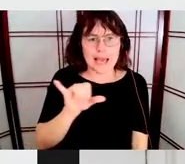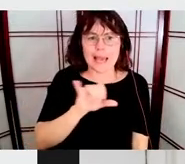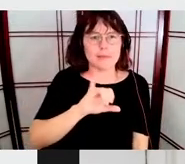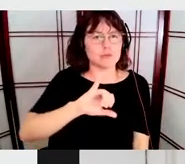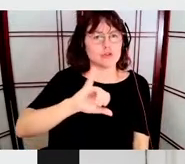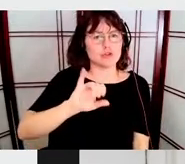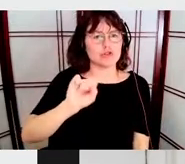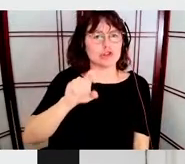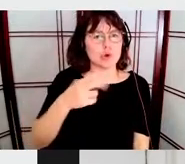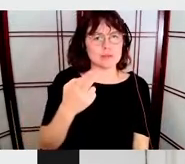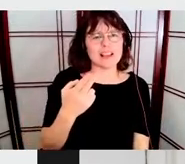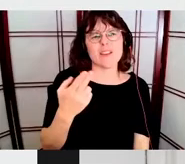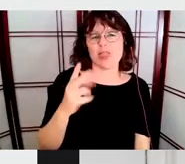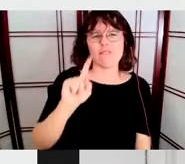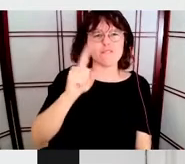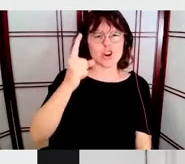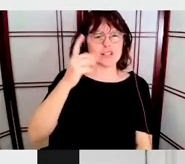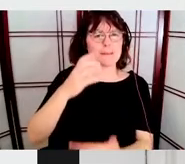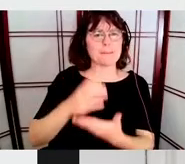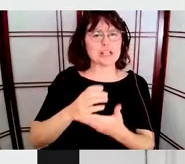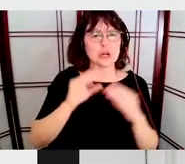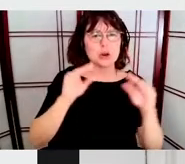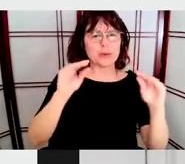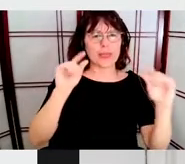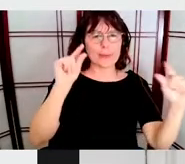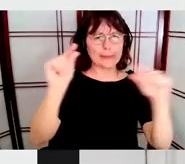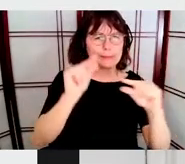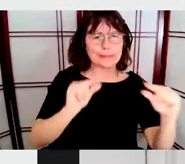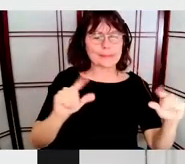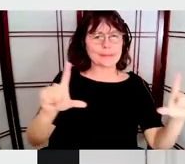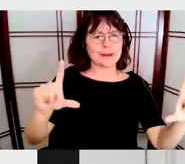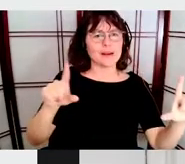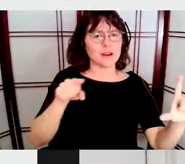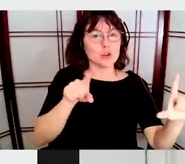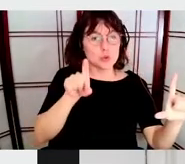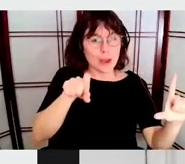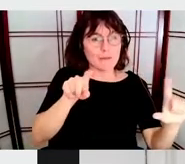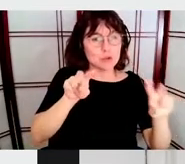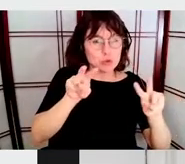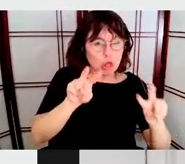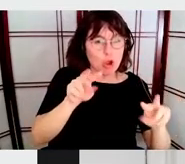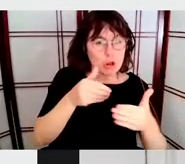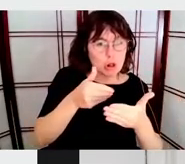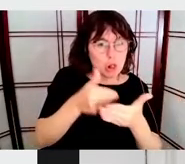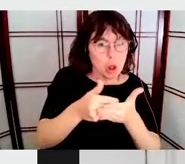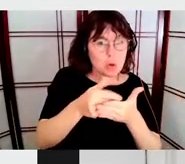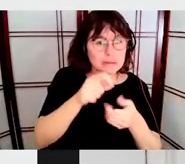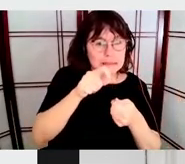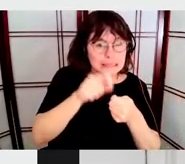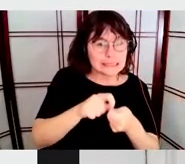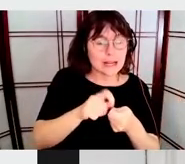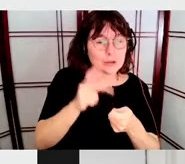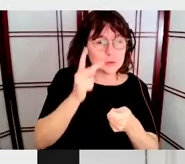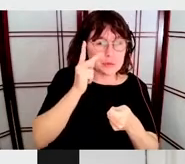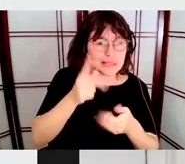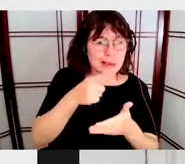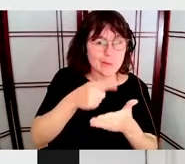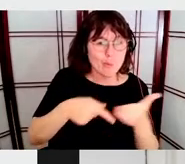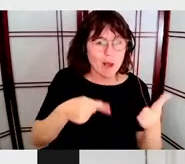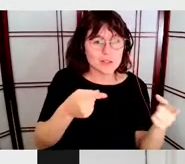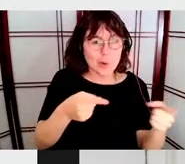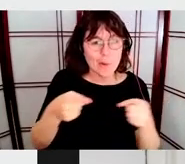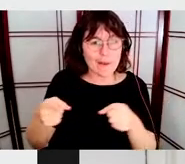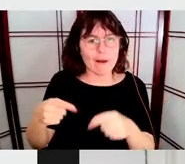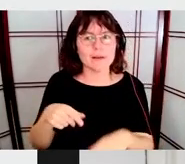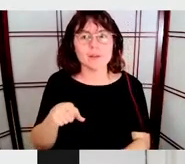to look and pay attention to every part to discover what's going on. Like the man that is in the middle,